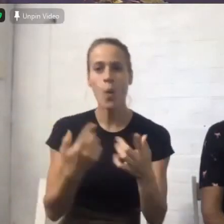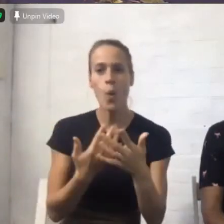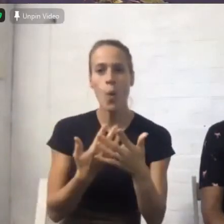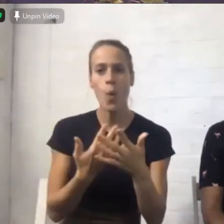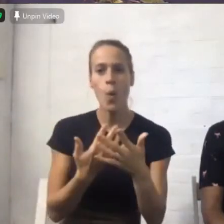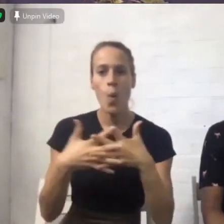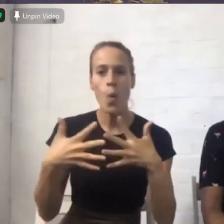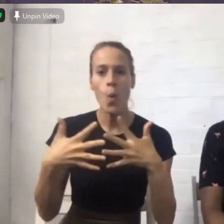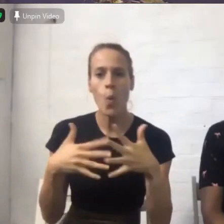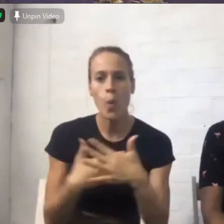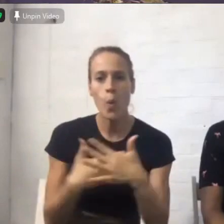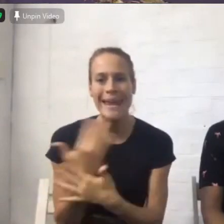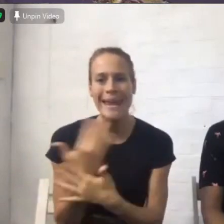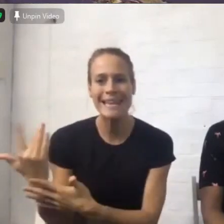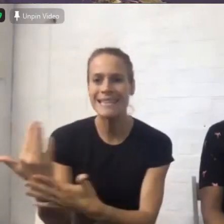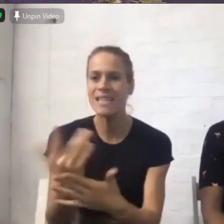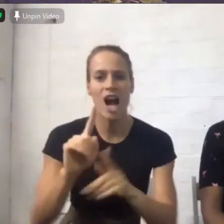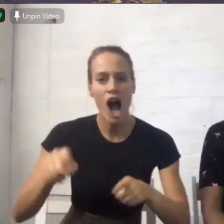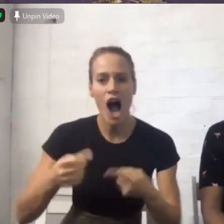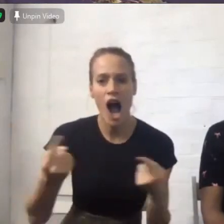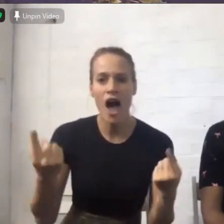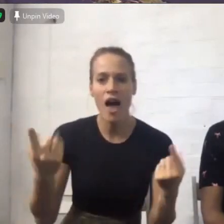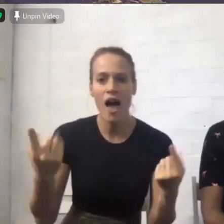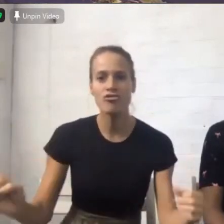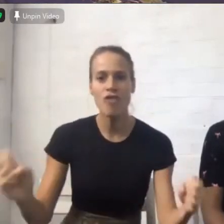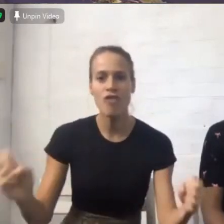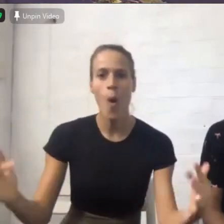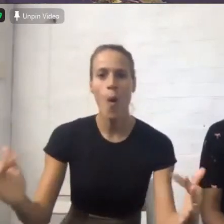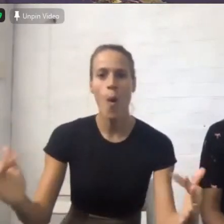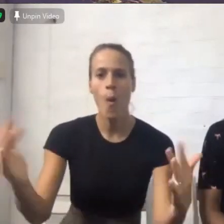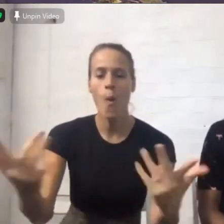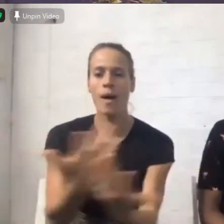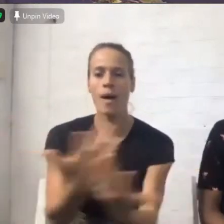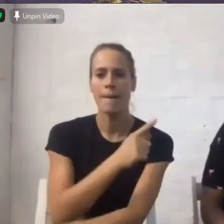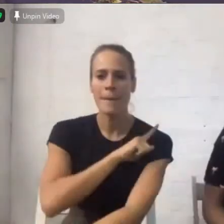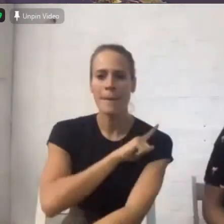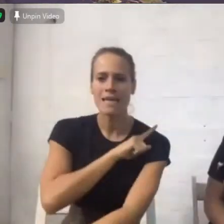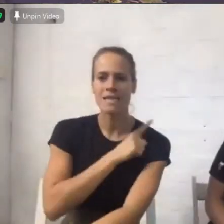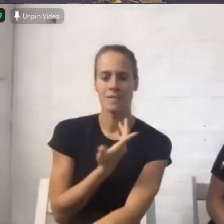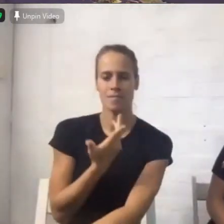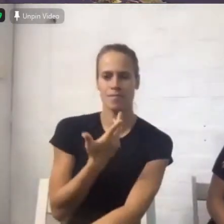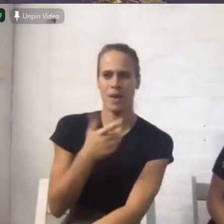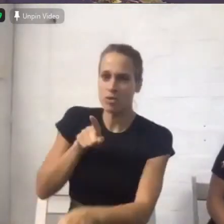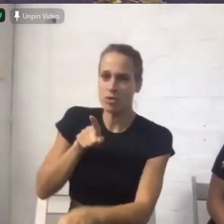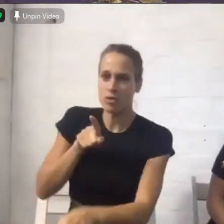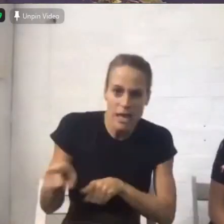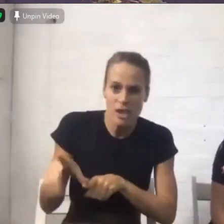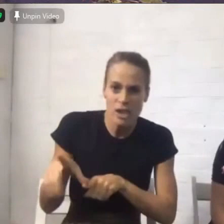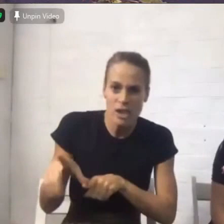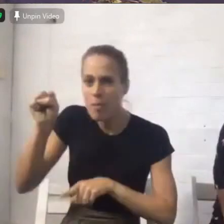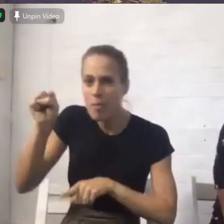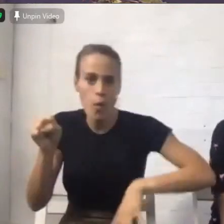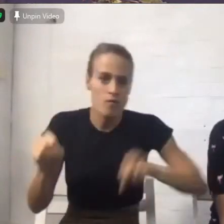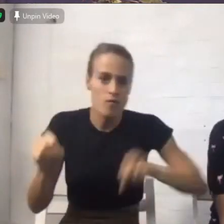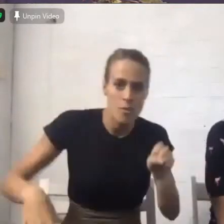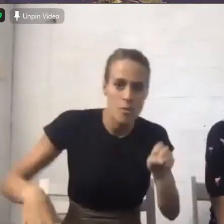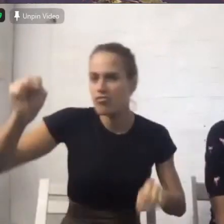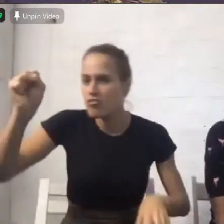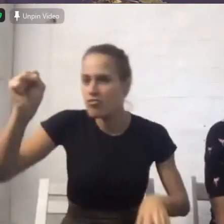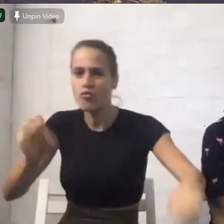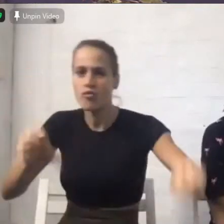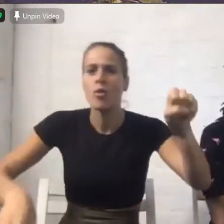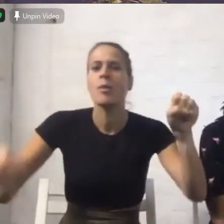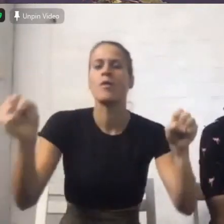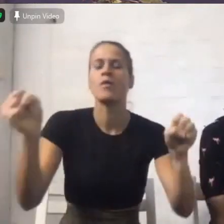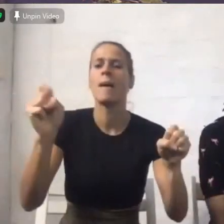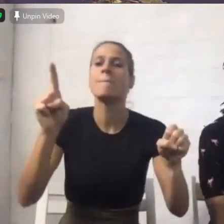to plant things I'm battling to remove weeds if I had filled my borders with plants